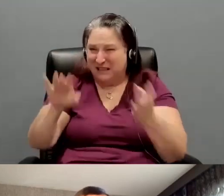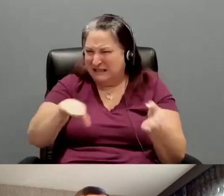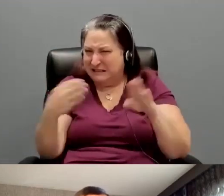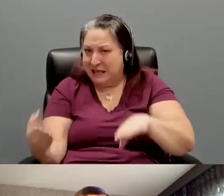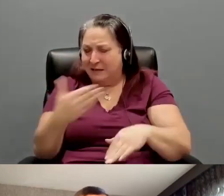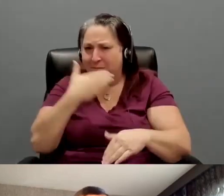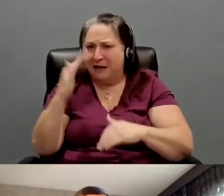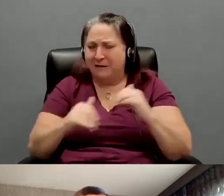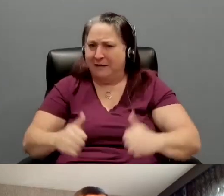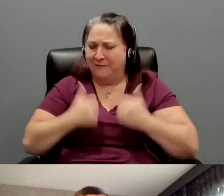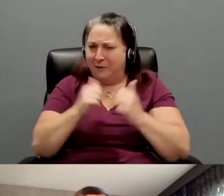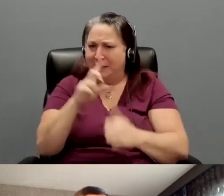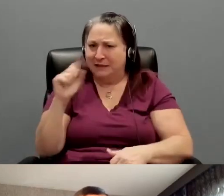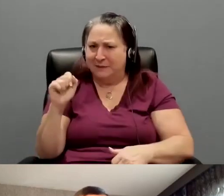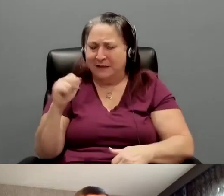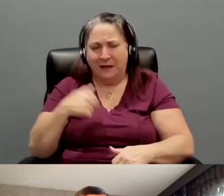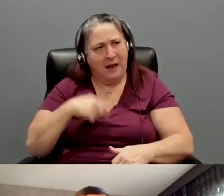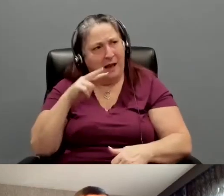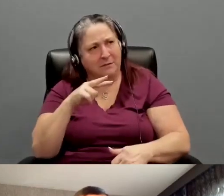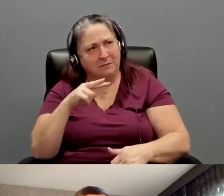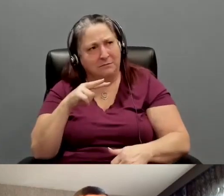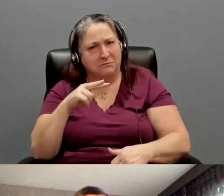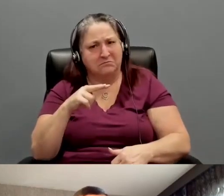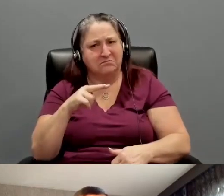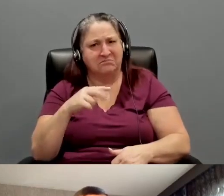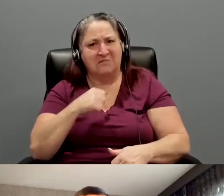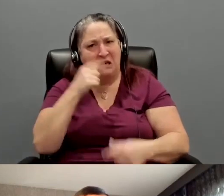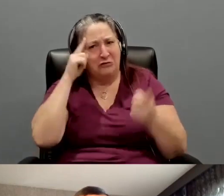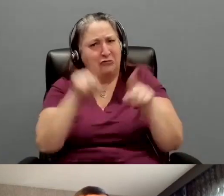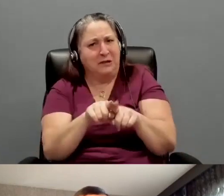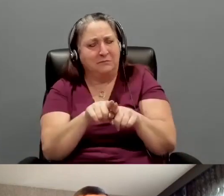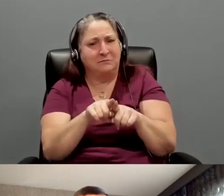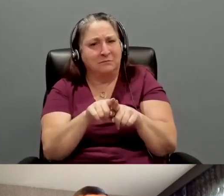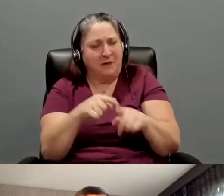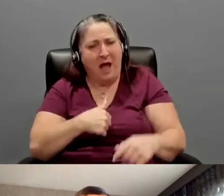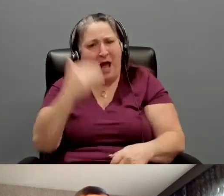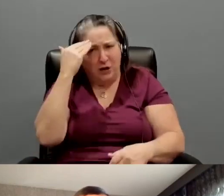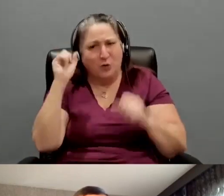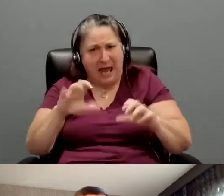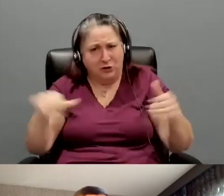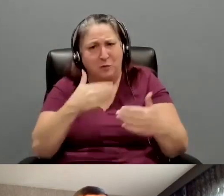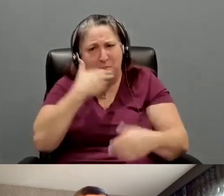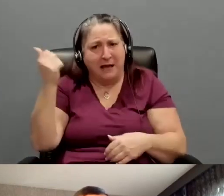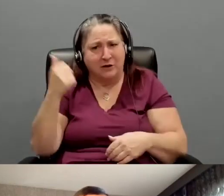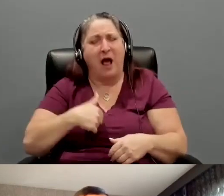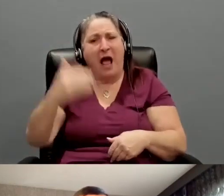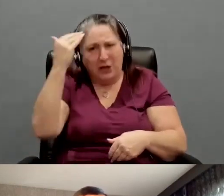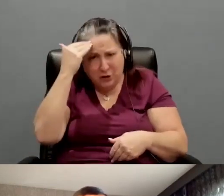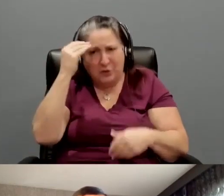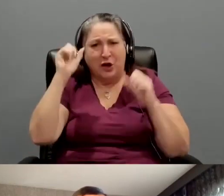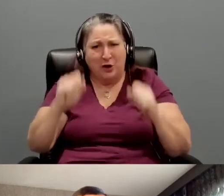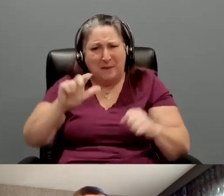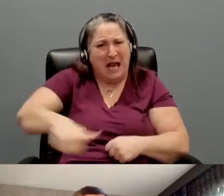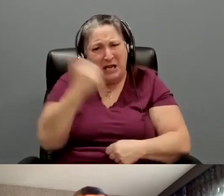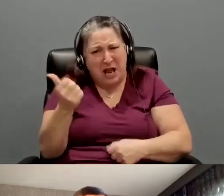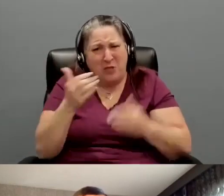than living with a disability. And I did not, I did not agree. I knew that we could do better. I knew that there could be another way of